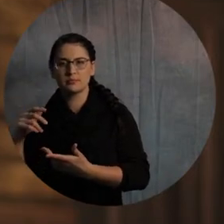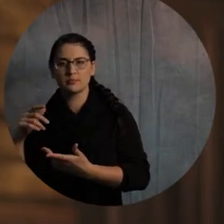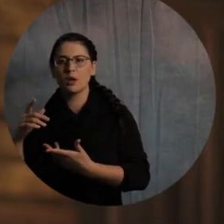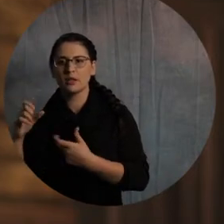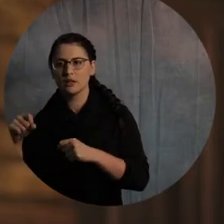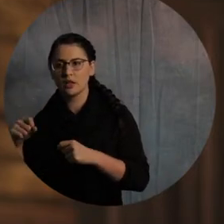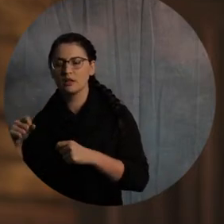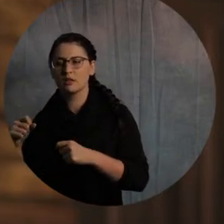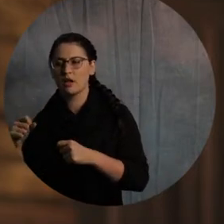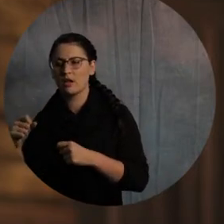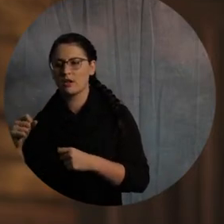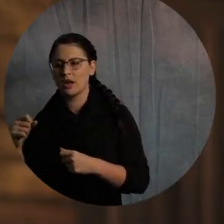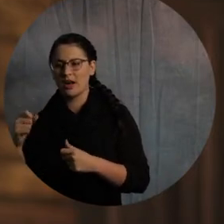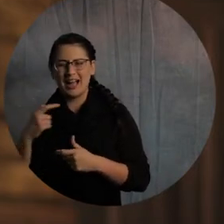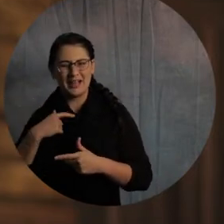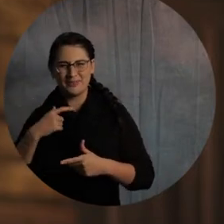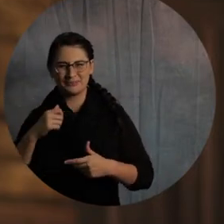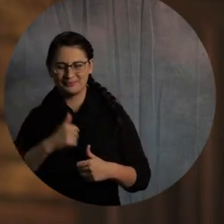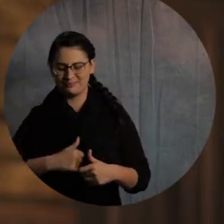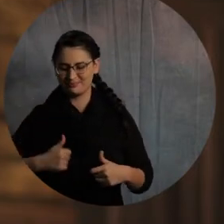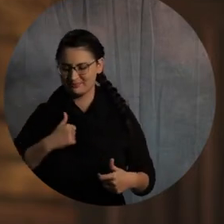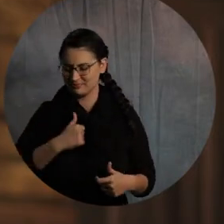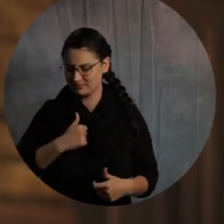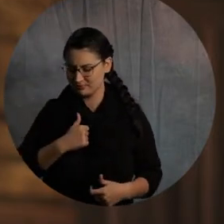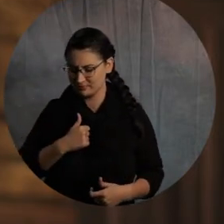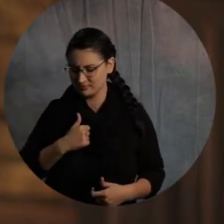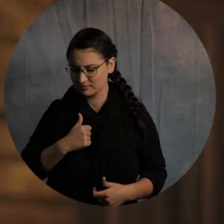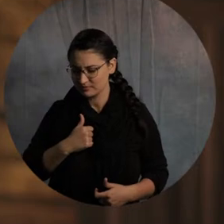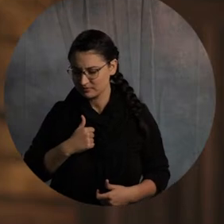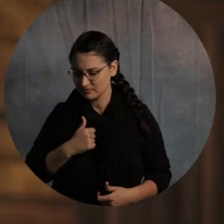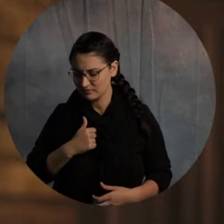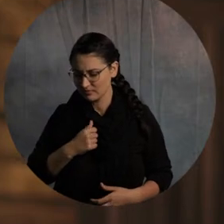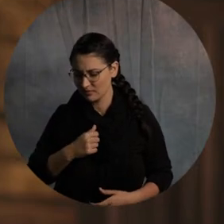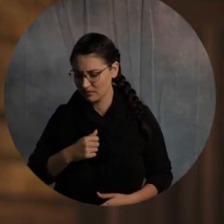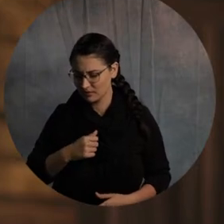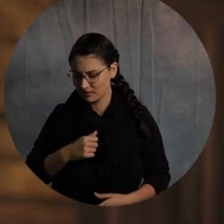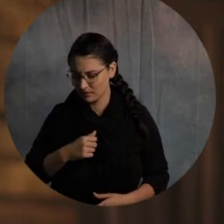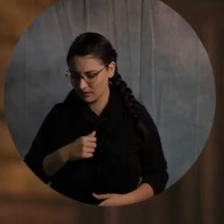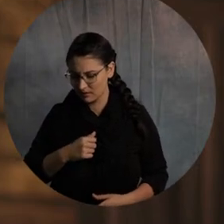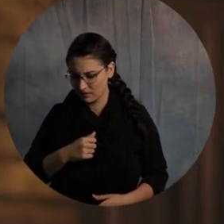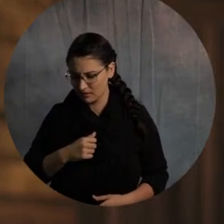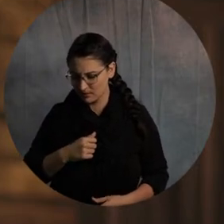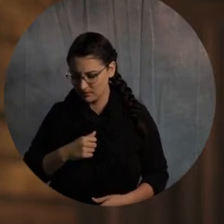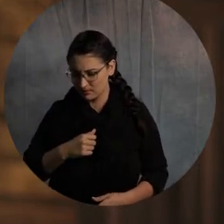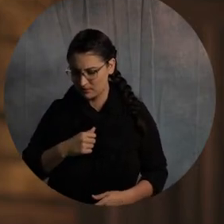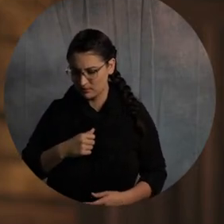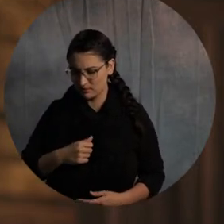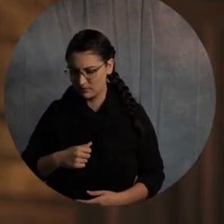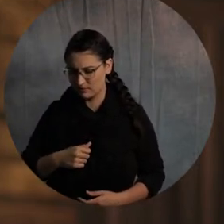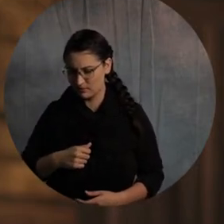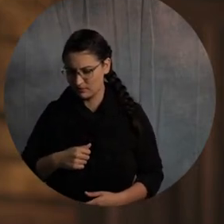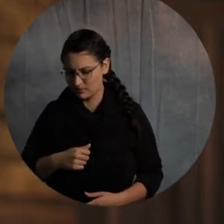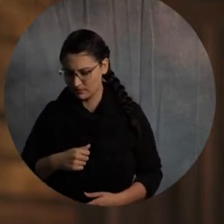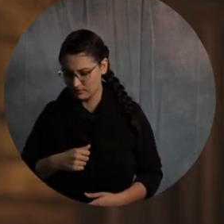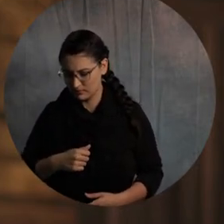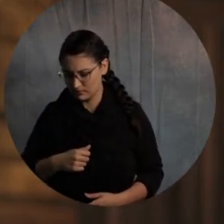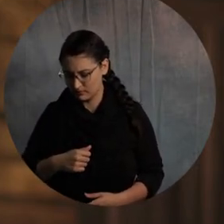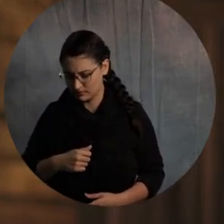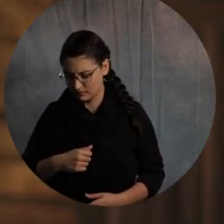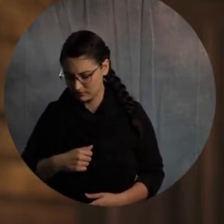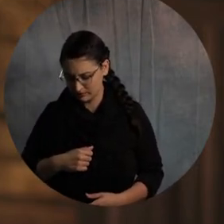brutal heartbreak in my life was feeling the person that I had become very good friends with was the person I wanted to marry.